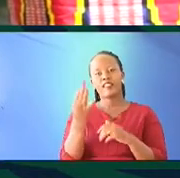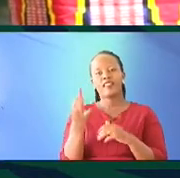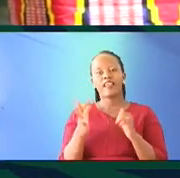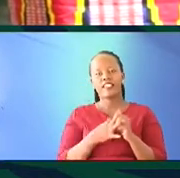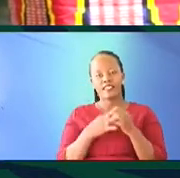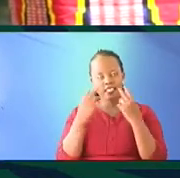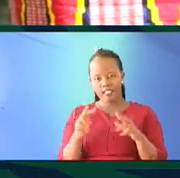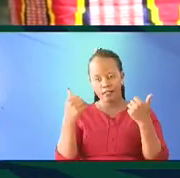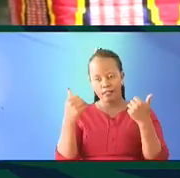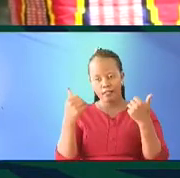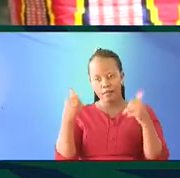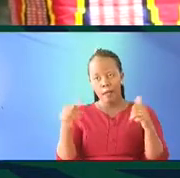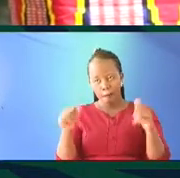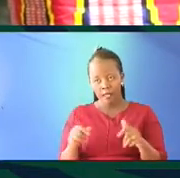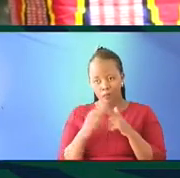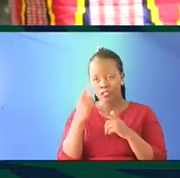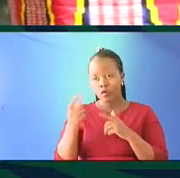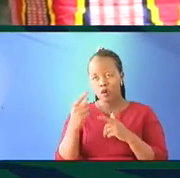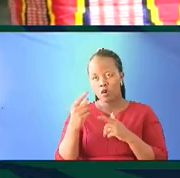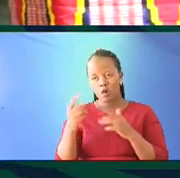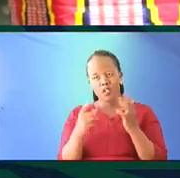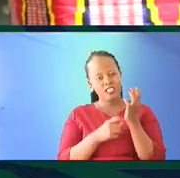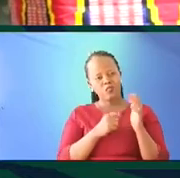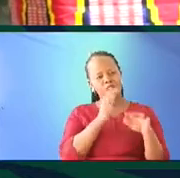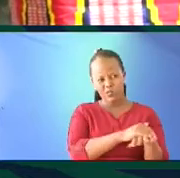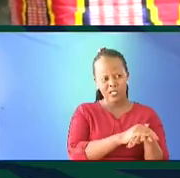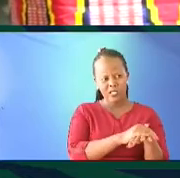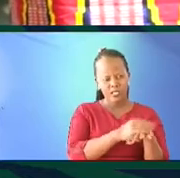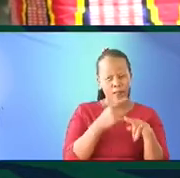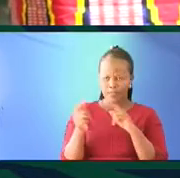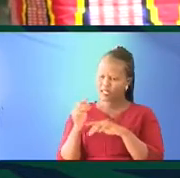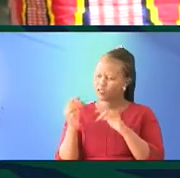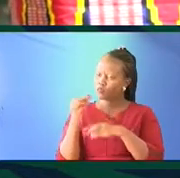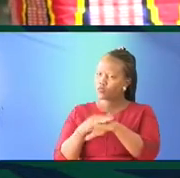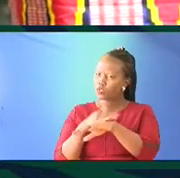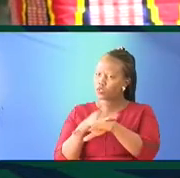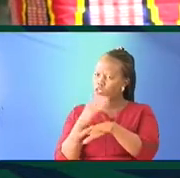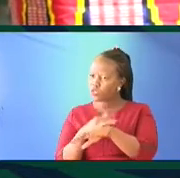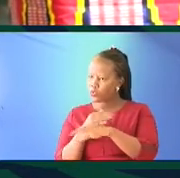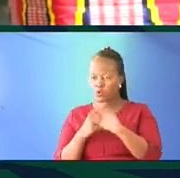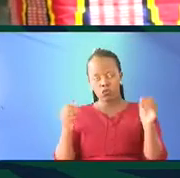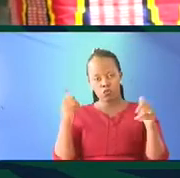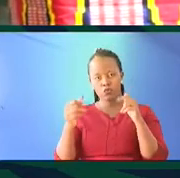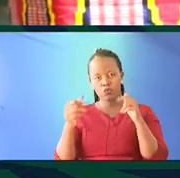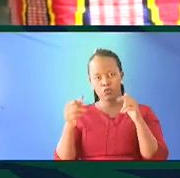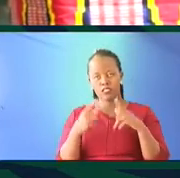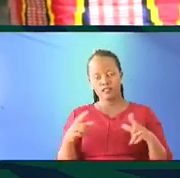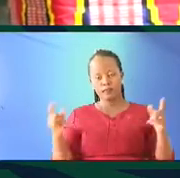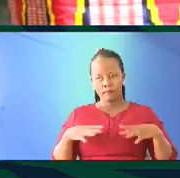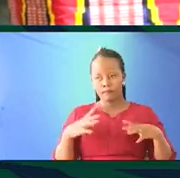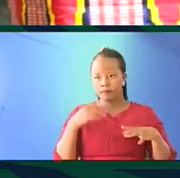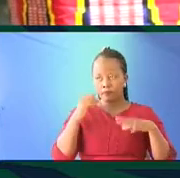I have not seen it in Kikuyu. It is in Kiswahili, which is good, but it is not in Kikuyu, which is the language of the people being